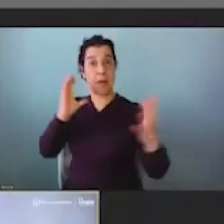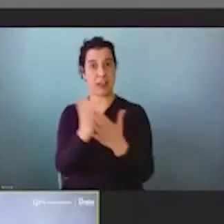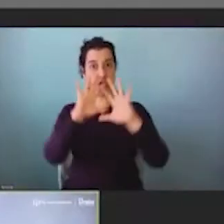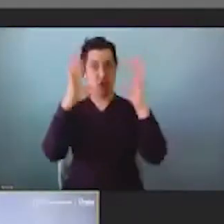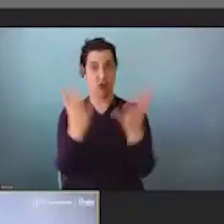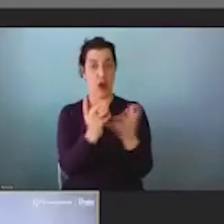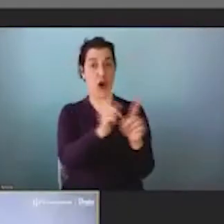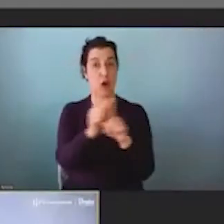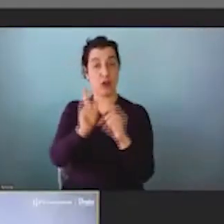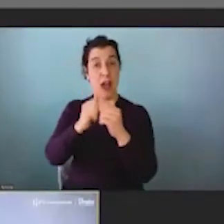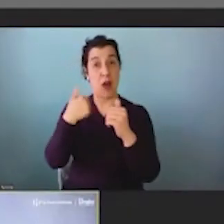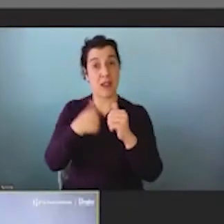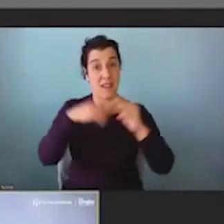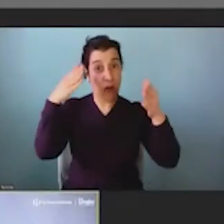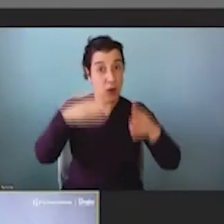more on prevention?